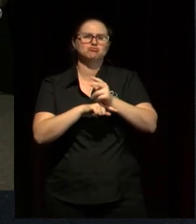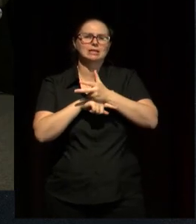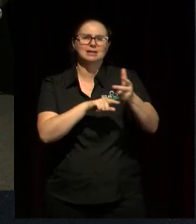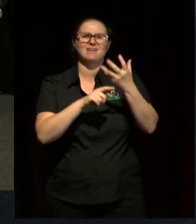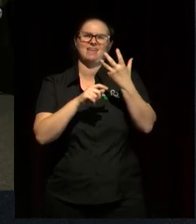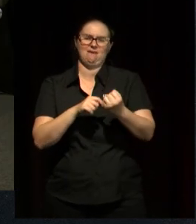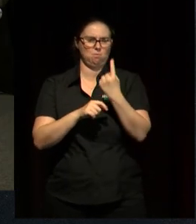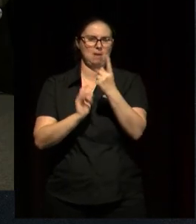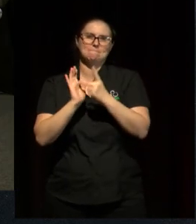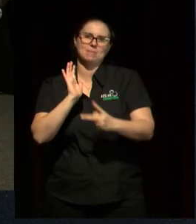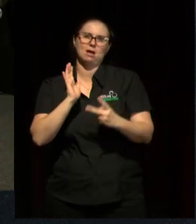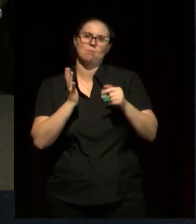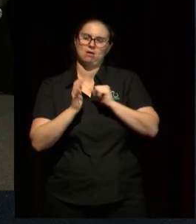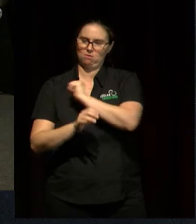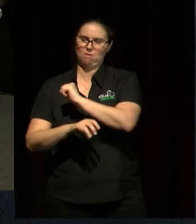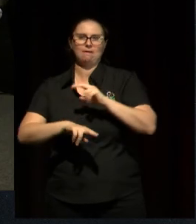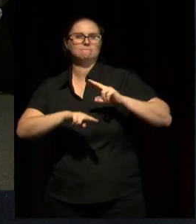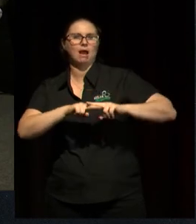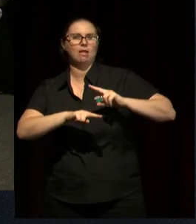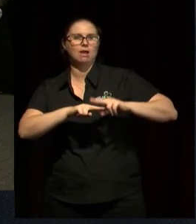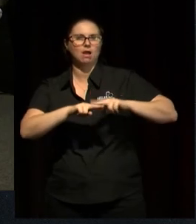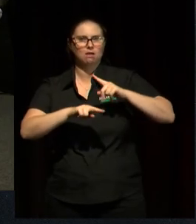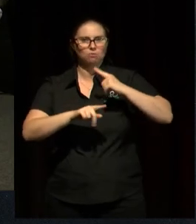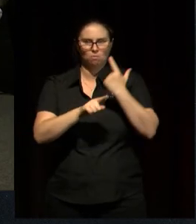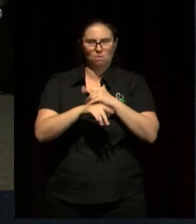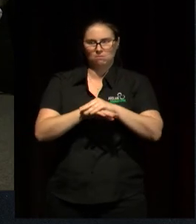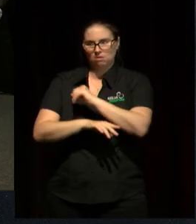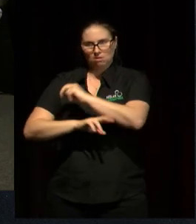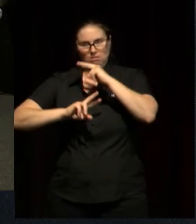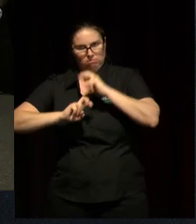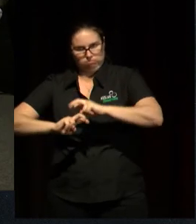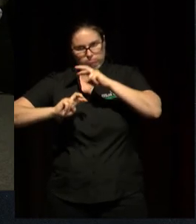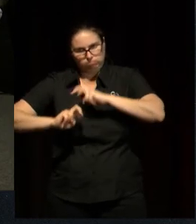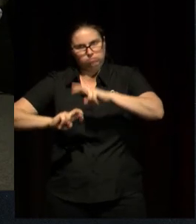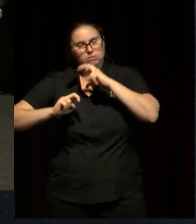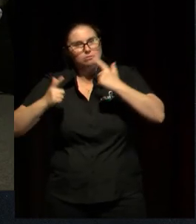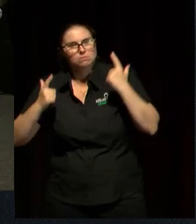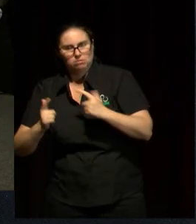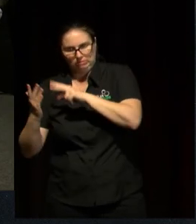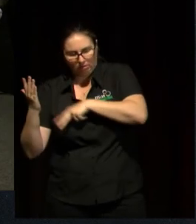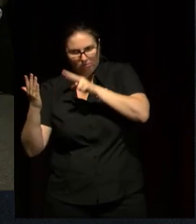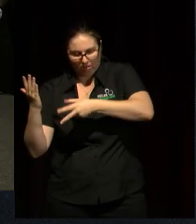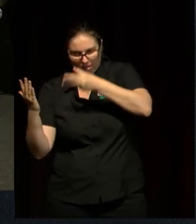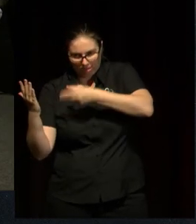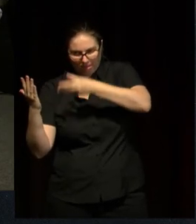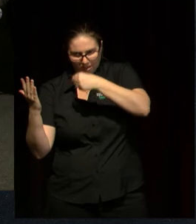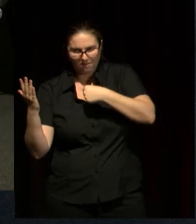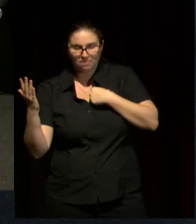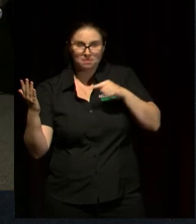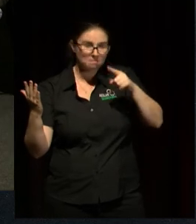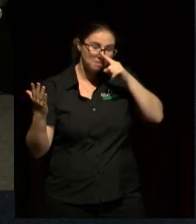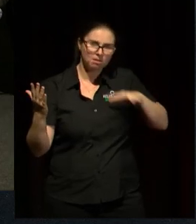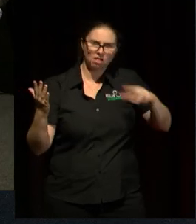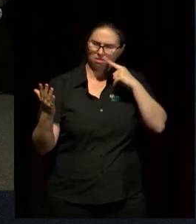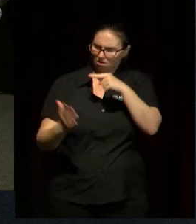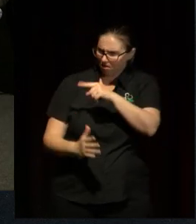time she spends reading and researching and informing herself. Right. And I can't again, I can't understand why this isn't believable. It